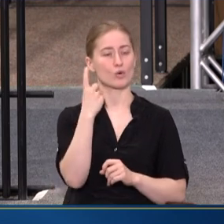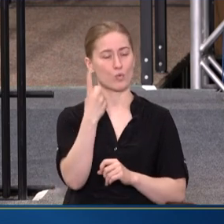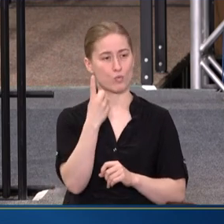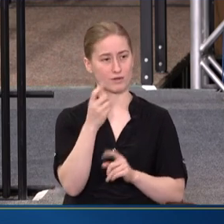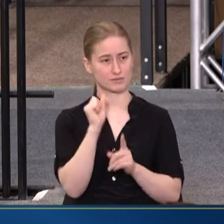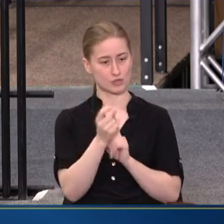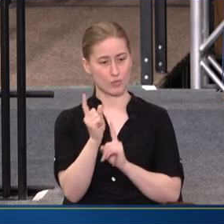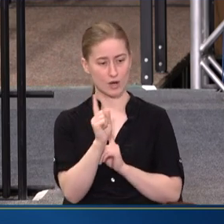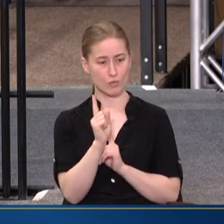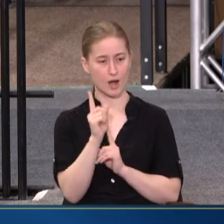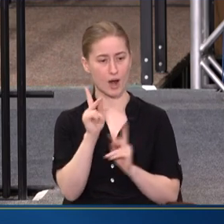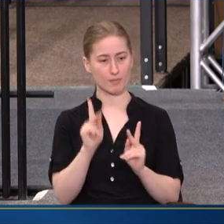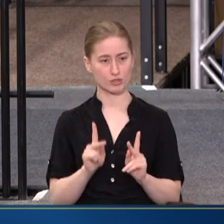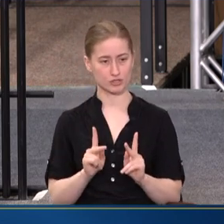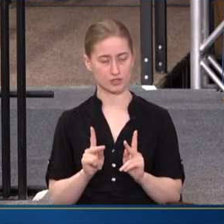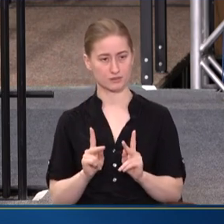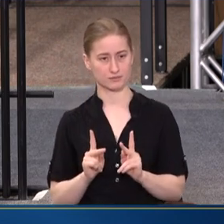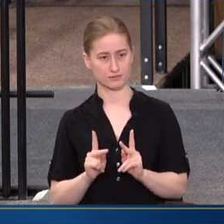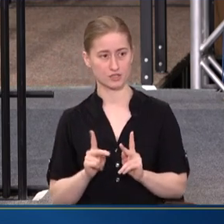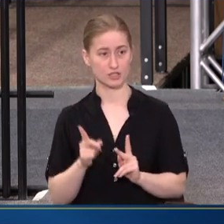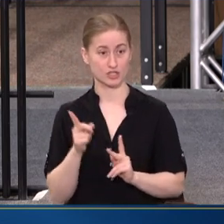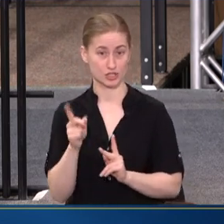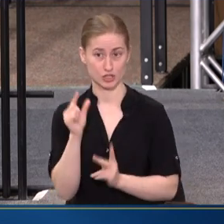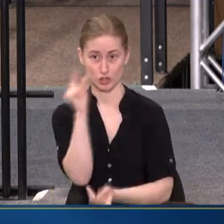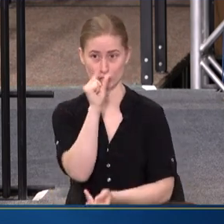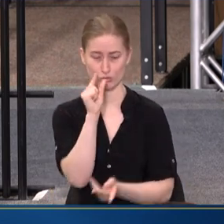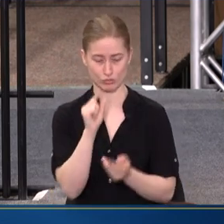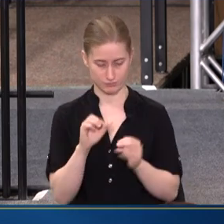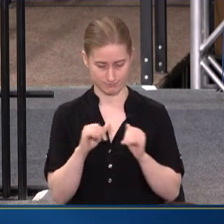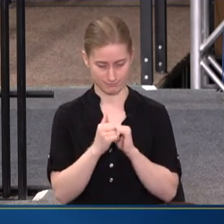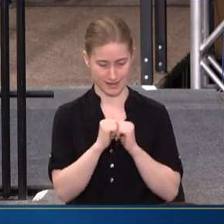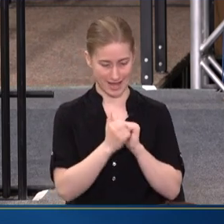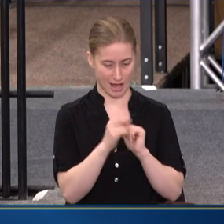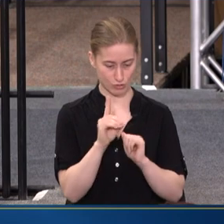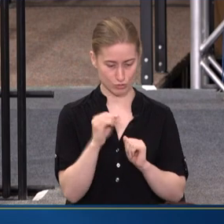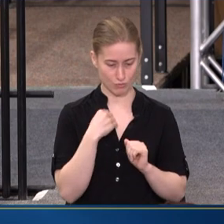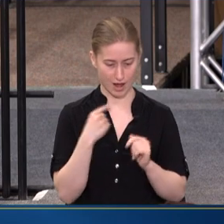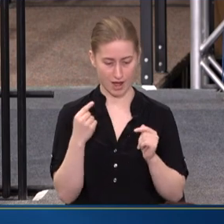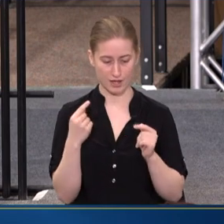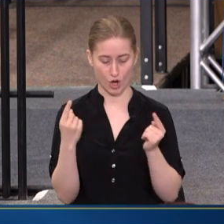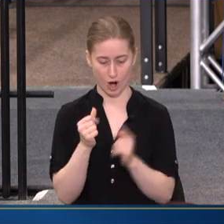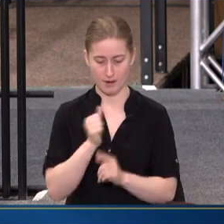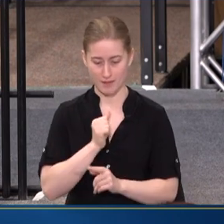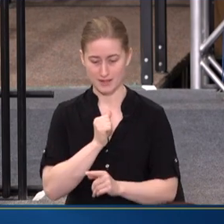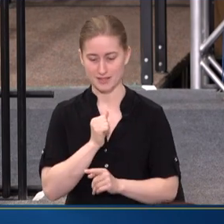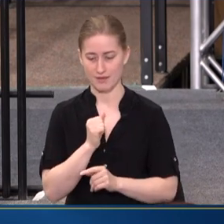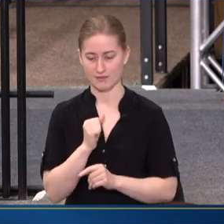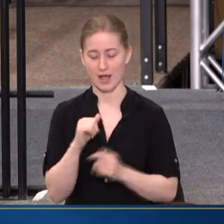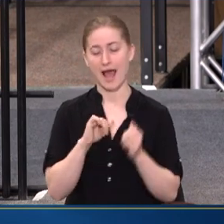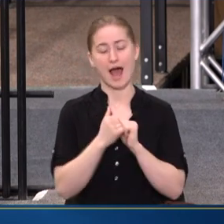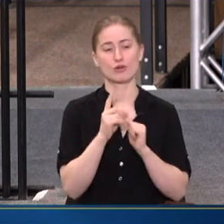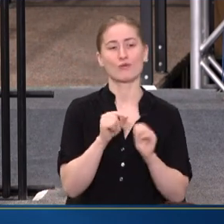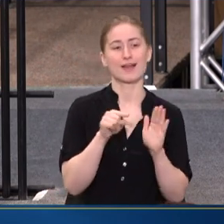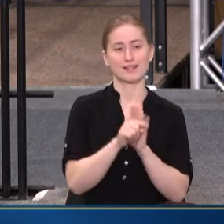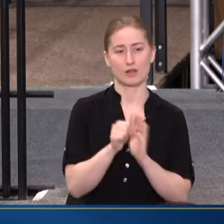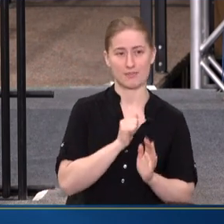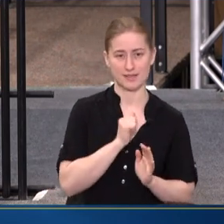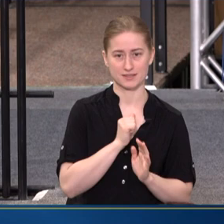INSTANCE WHERE A PERSON, YOU KNOW, SHE GOOGLED HOW TO HARM MYSELF PAINLESSLY OR HOW TO KILL MYSELF PAINLESSLY.